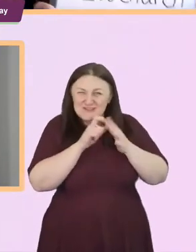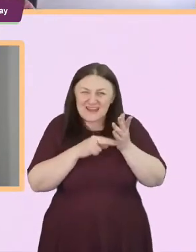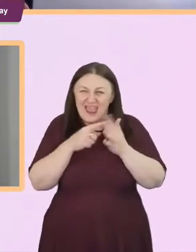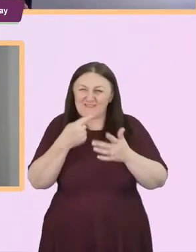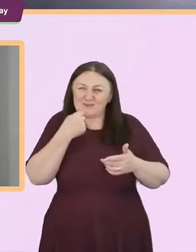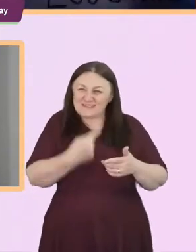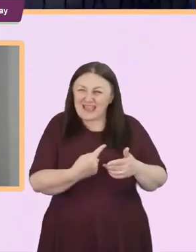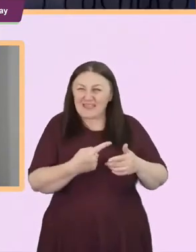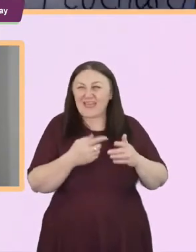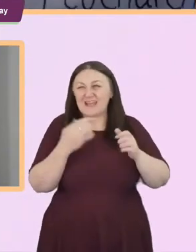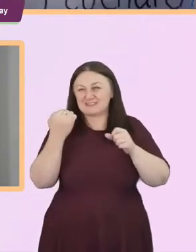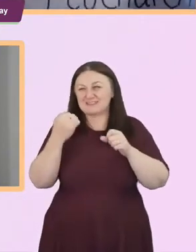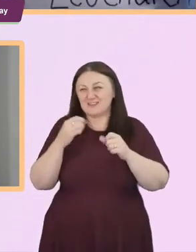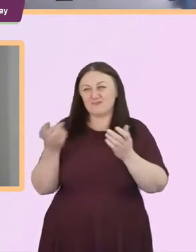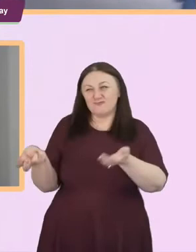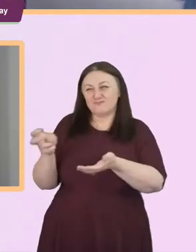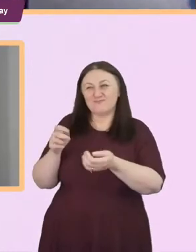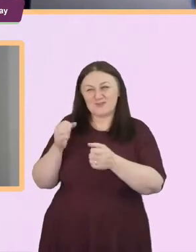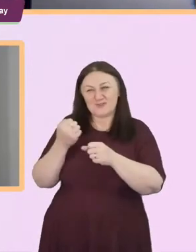my one so